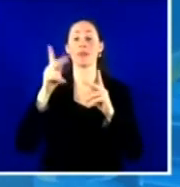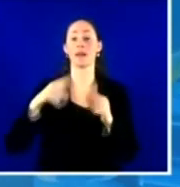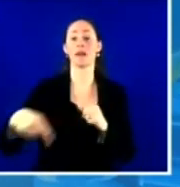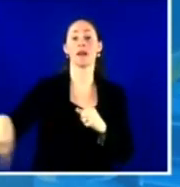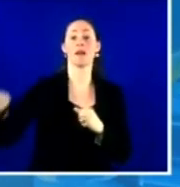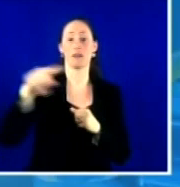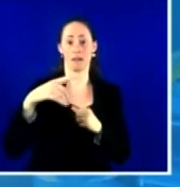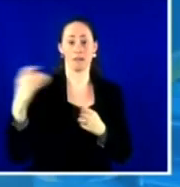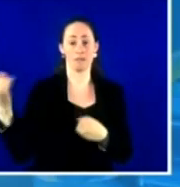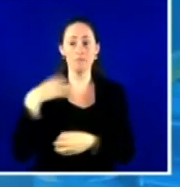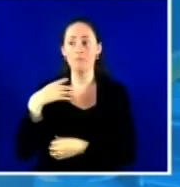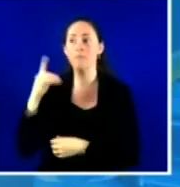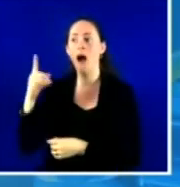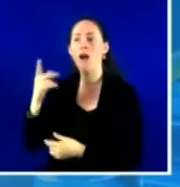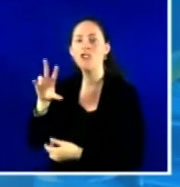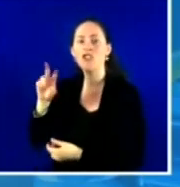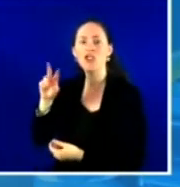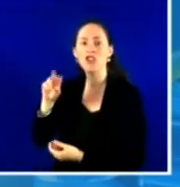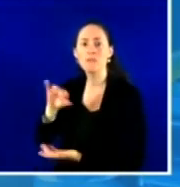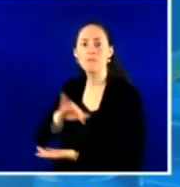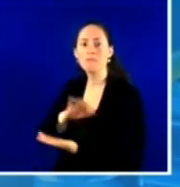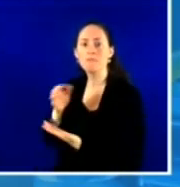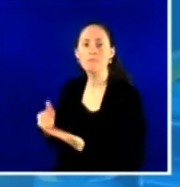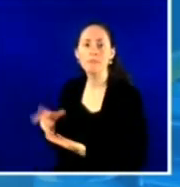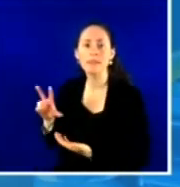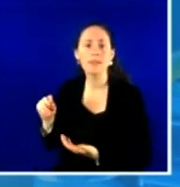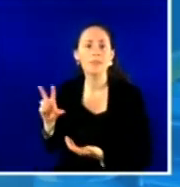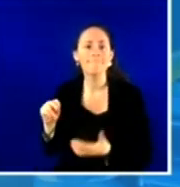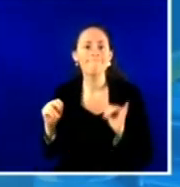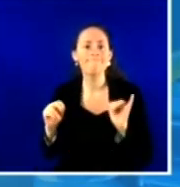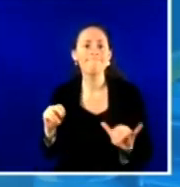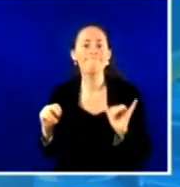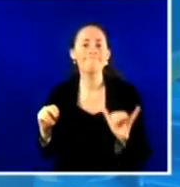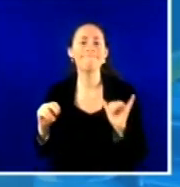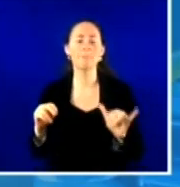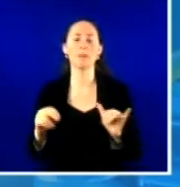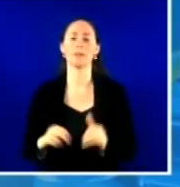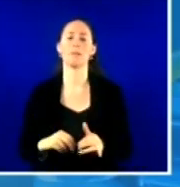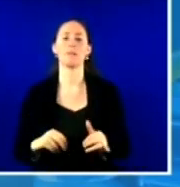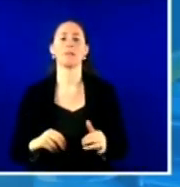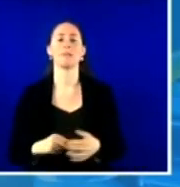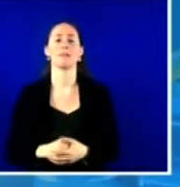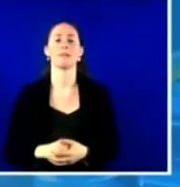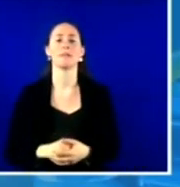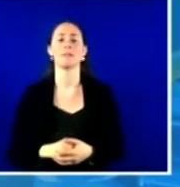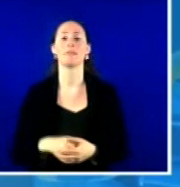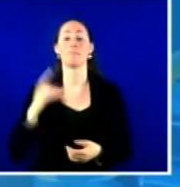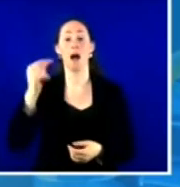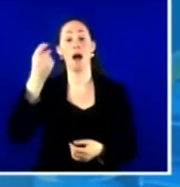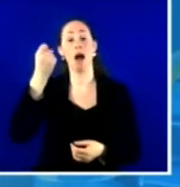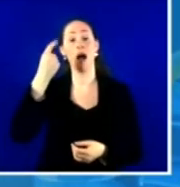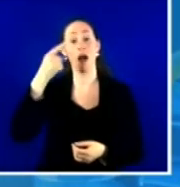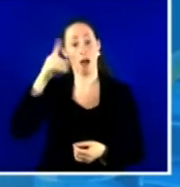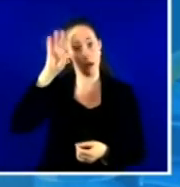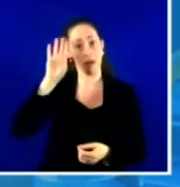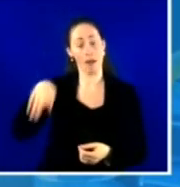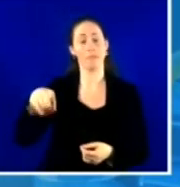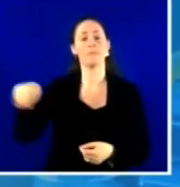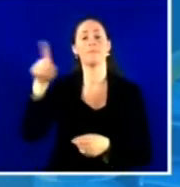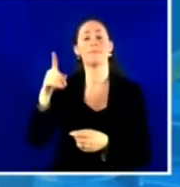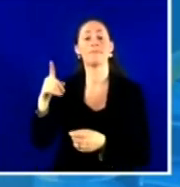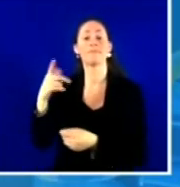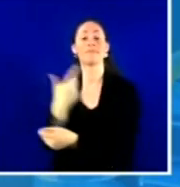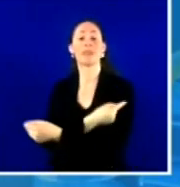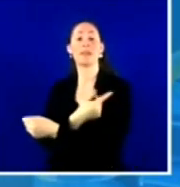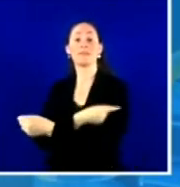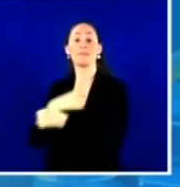arrives from the manufacturer in packages of over 1,100 or, more recently, 450. But 30 doses